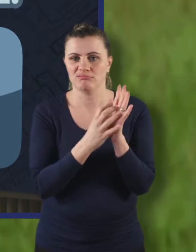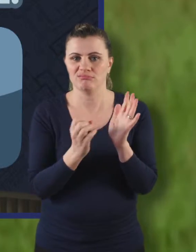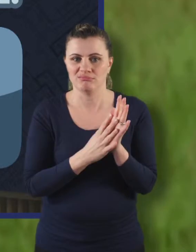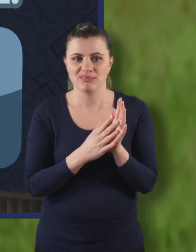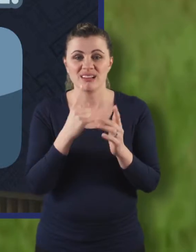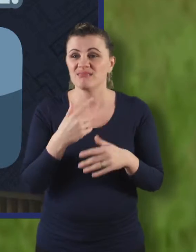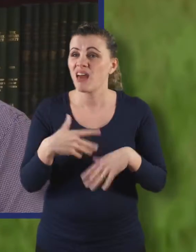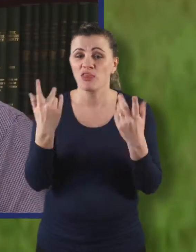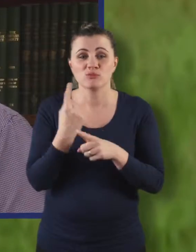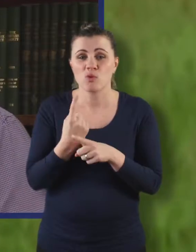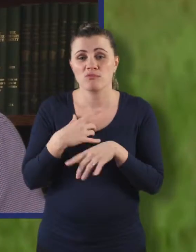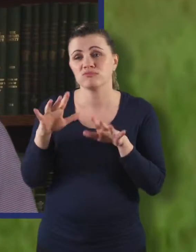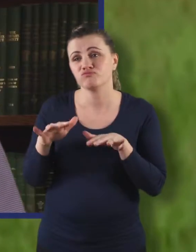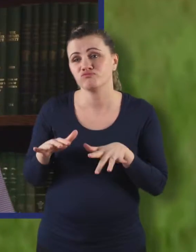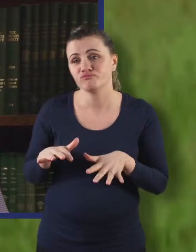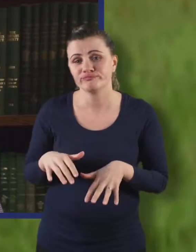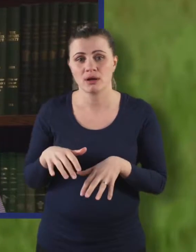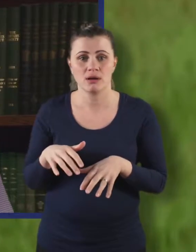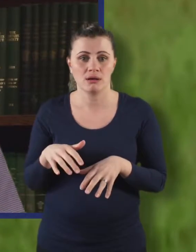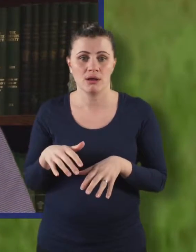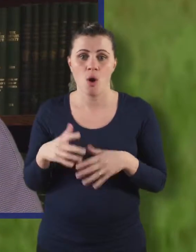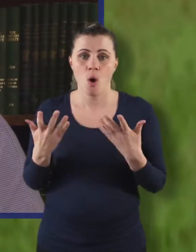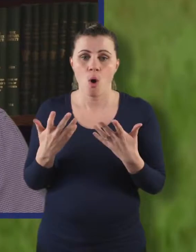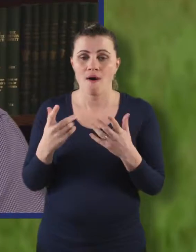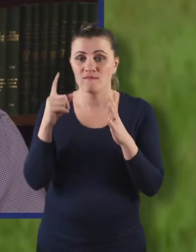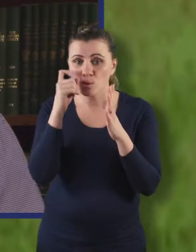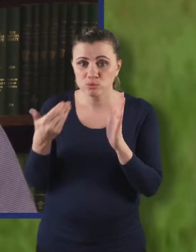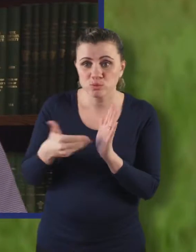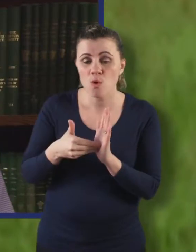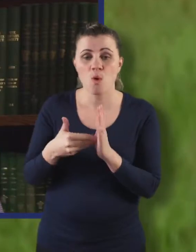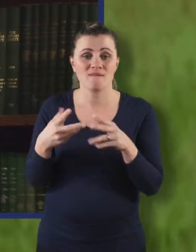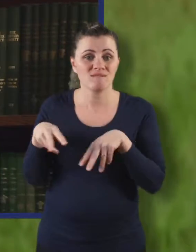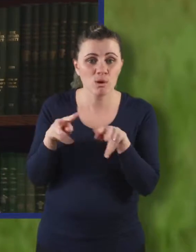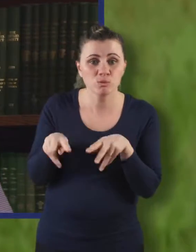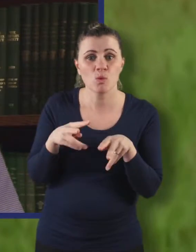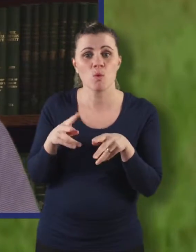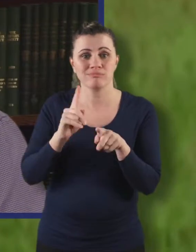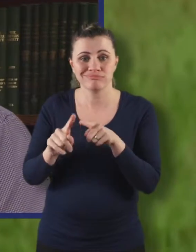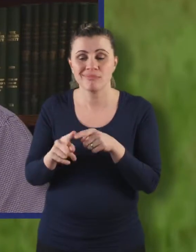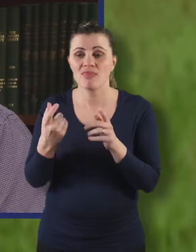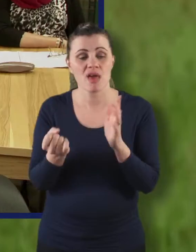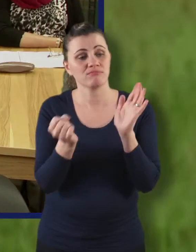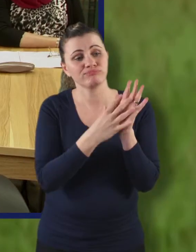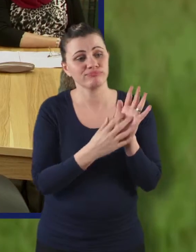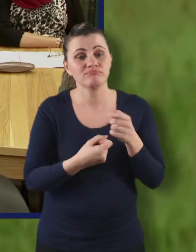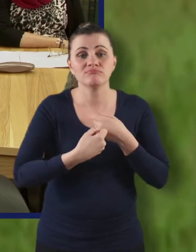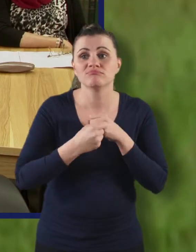or even media such as videos and photographs which you can then reblog amongst your friends.